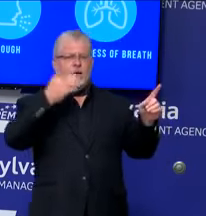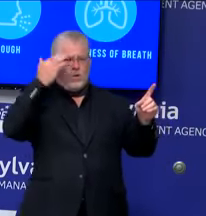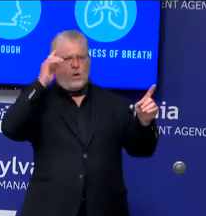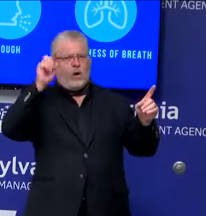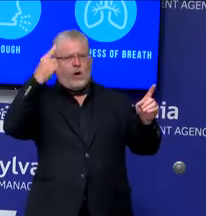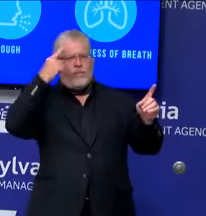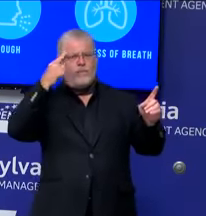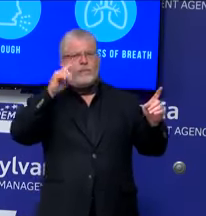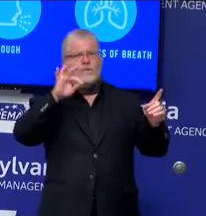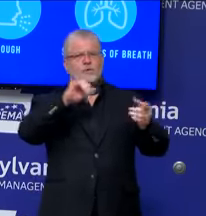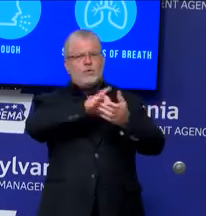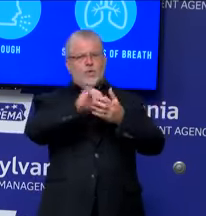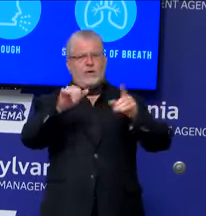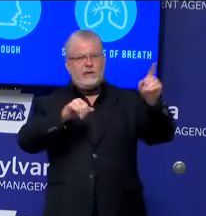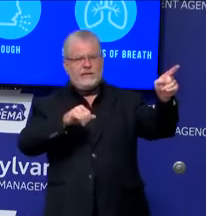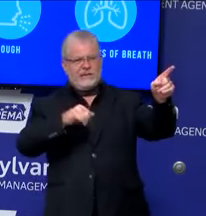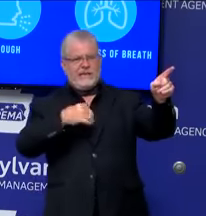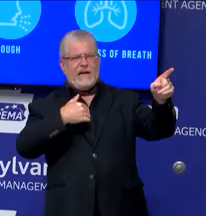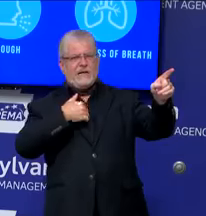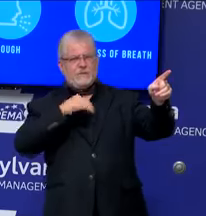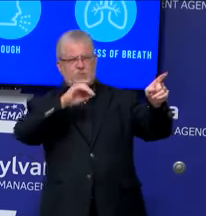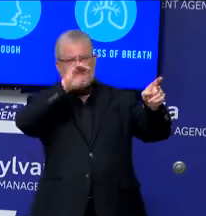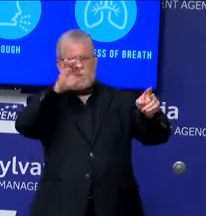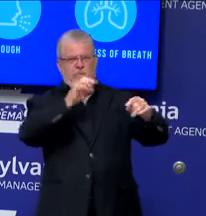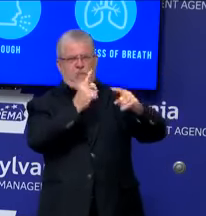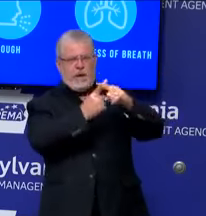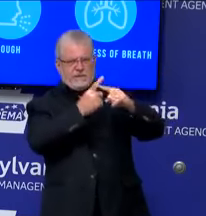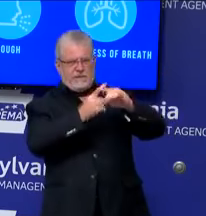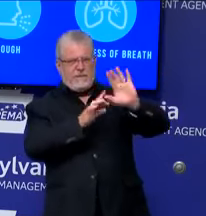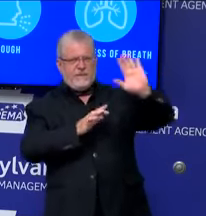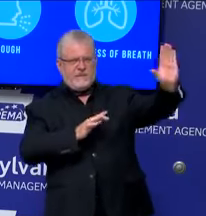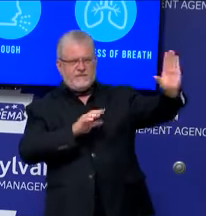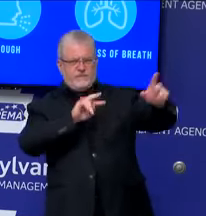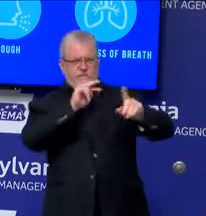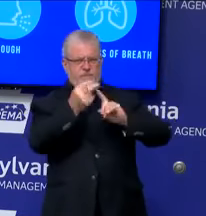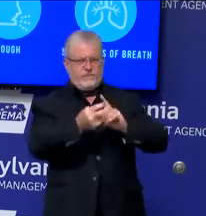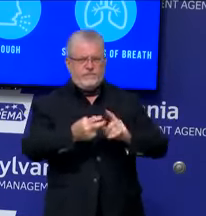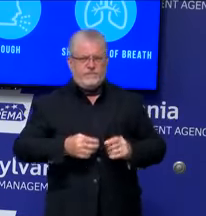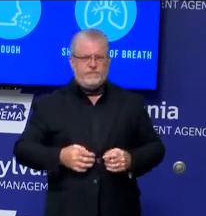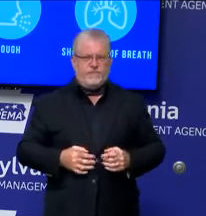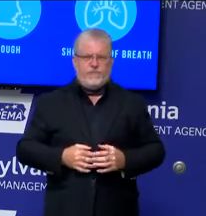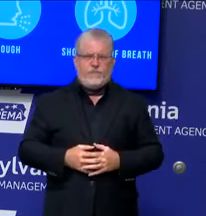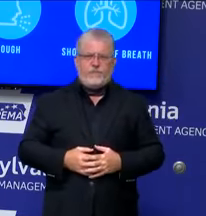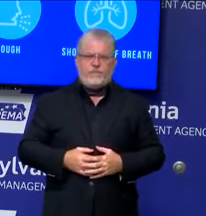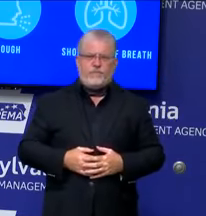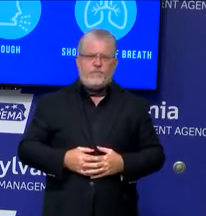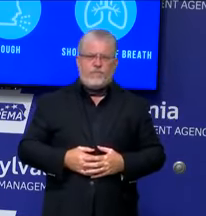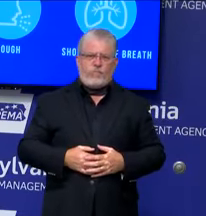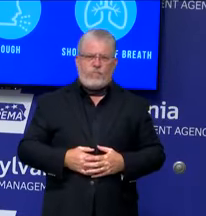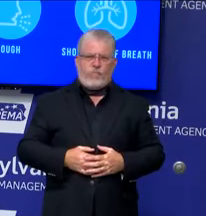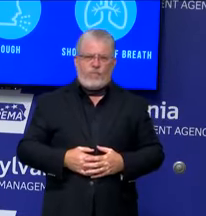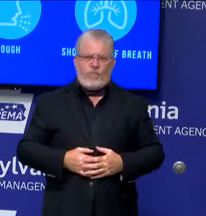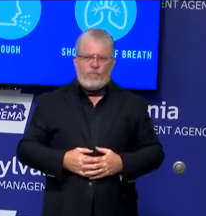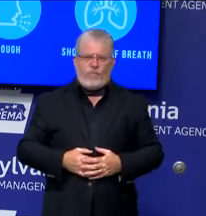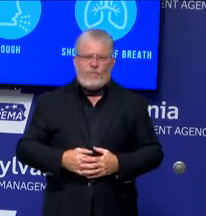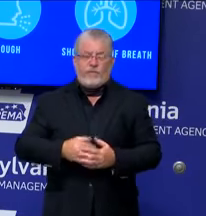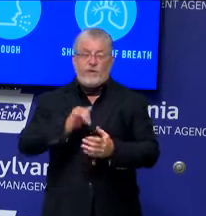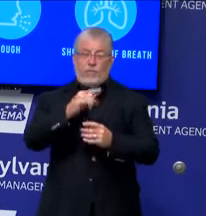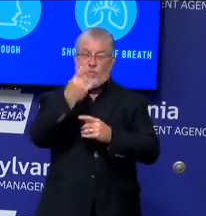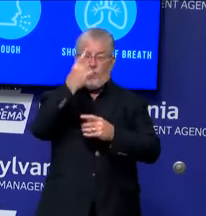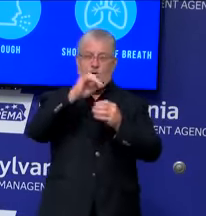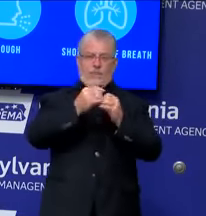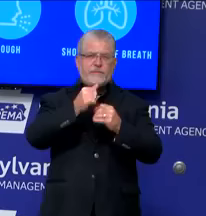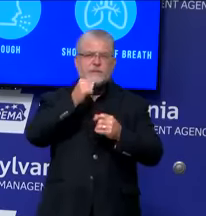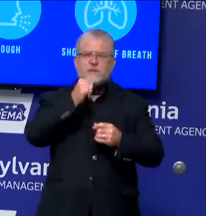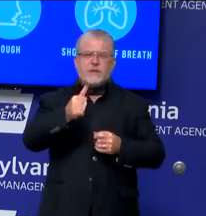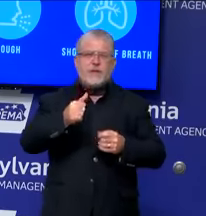My concern with having one specific data point is that it doesn't take into consideration different things that might be involved in a